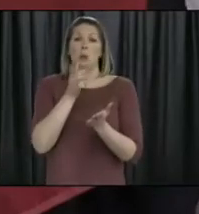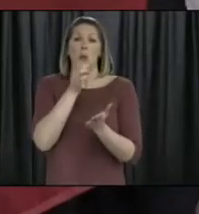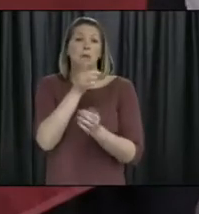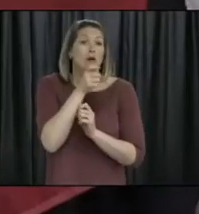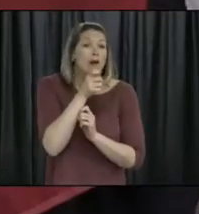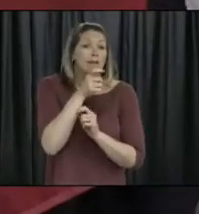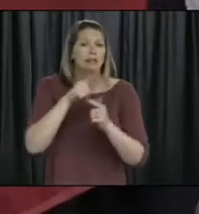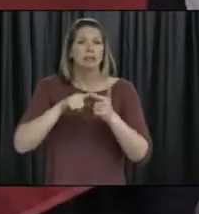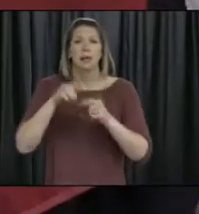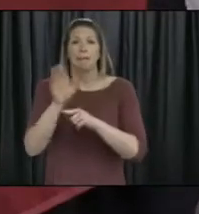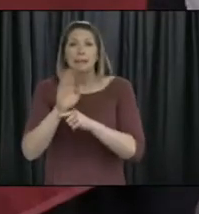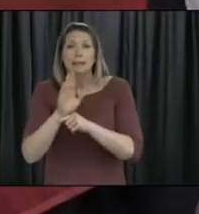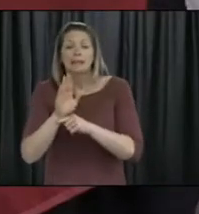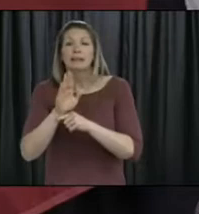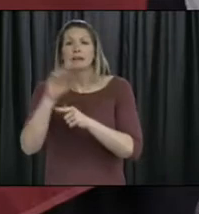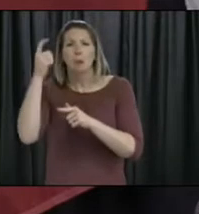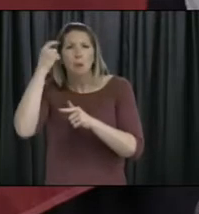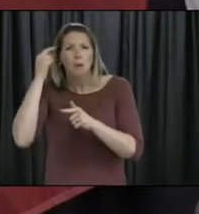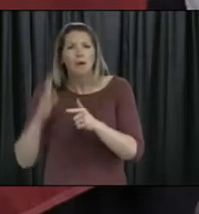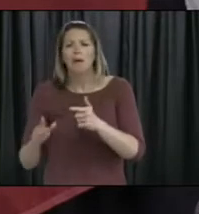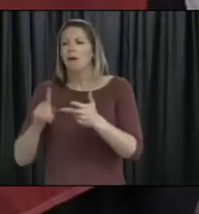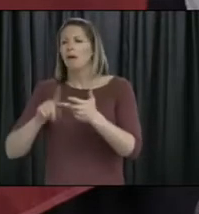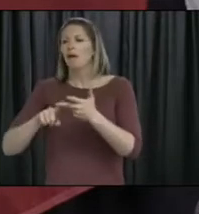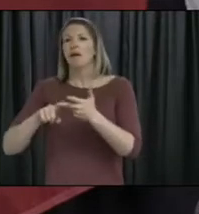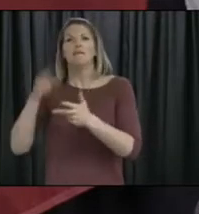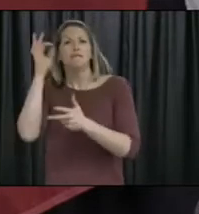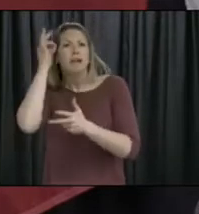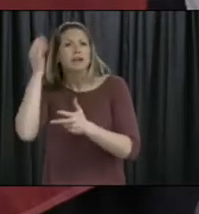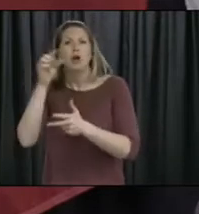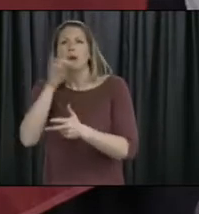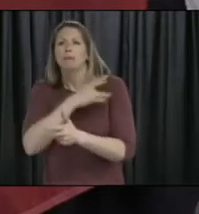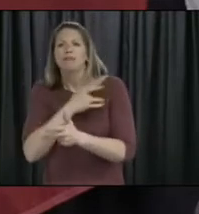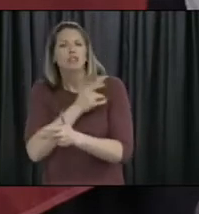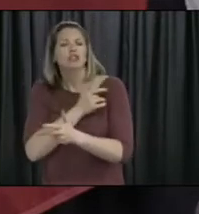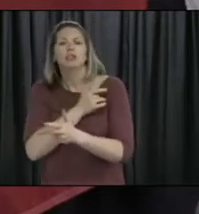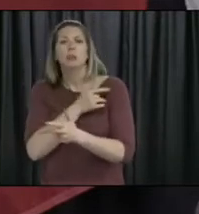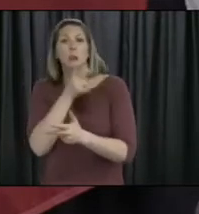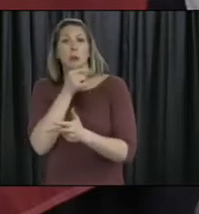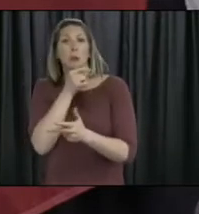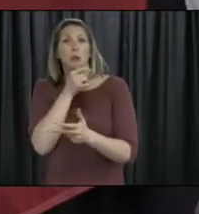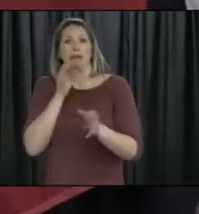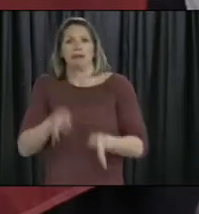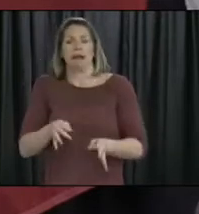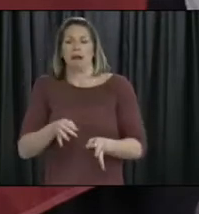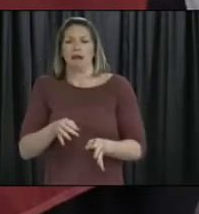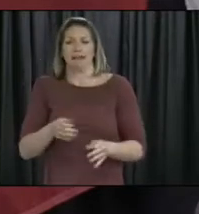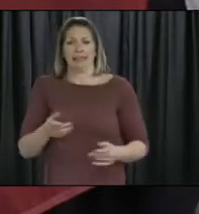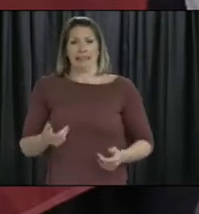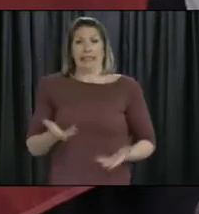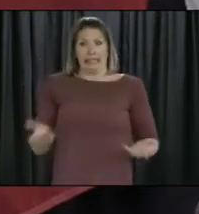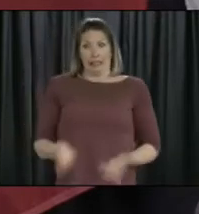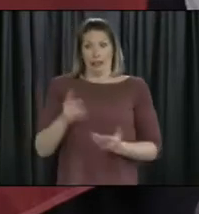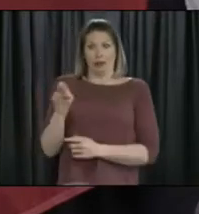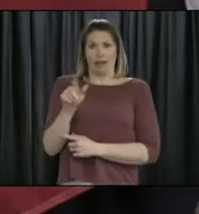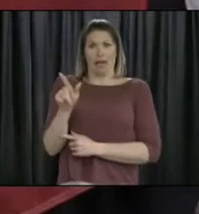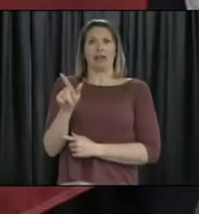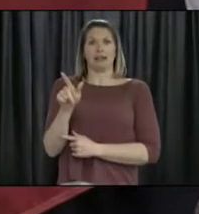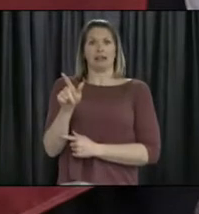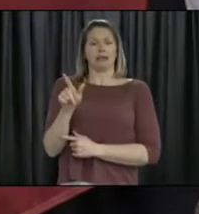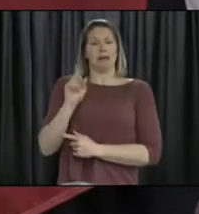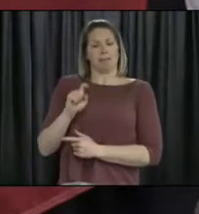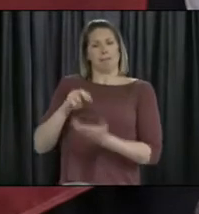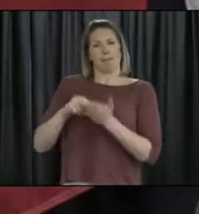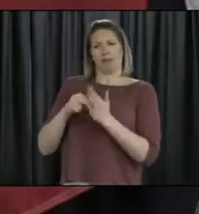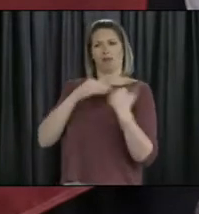be provincial government, the risk assessment on individuals and on the customers and those that would visit there, the risk assessment would have to be done.